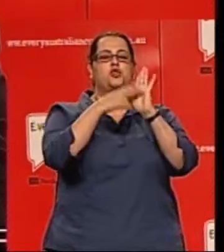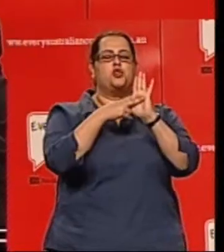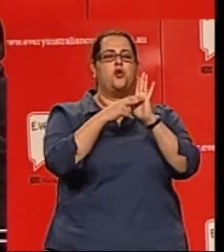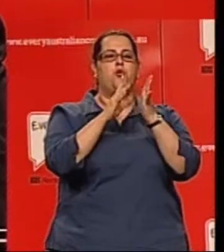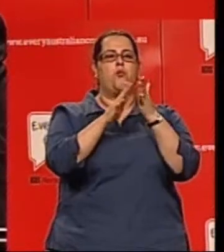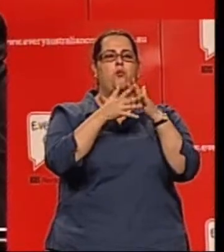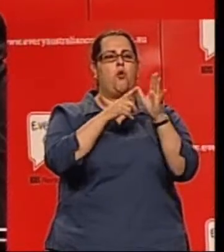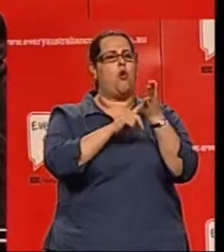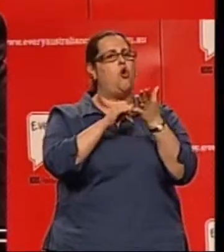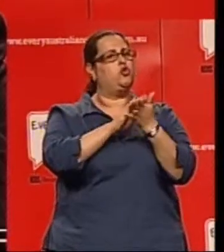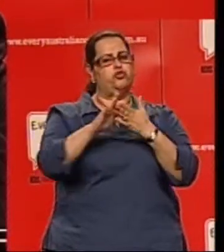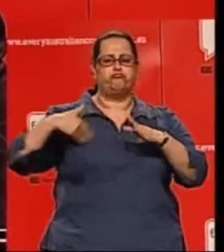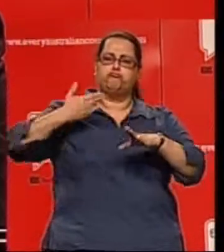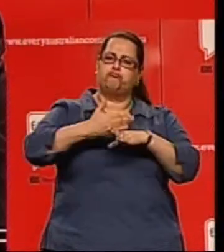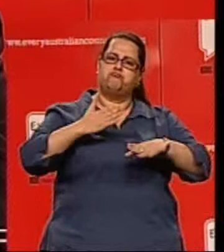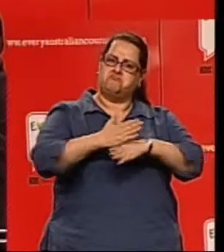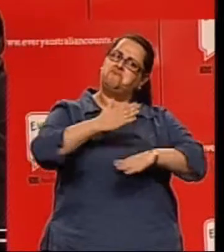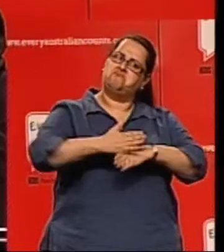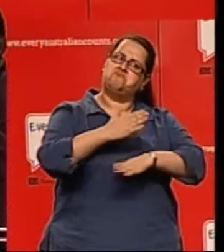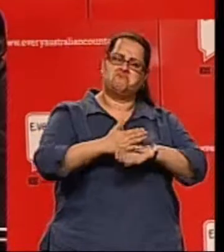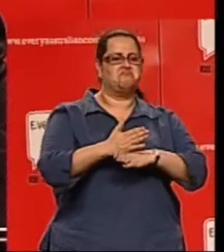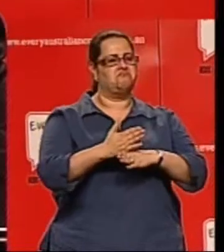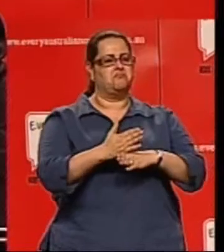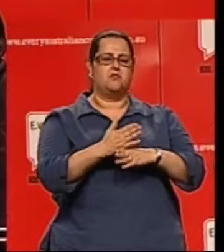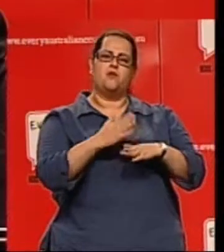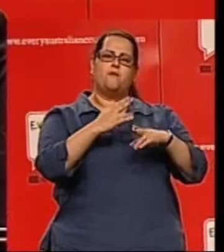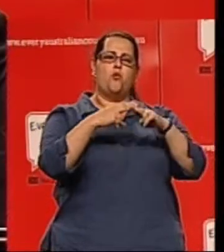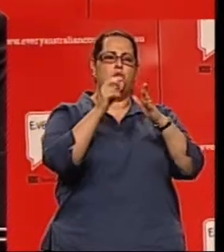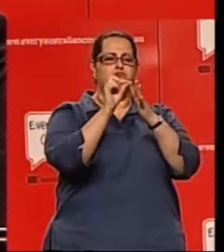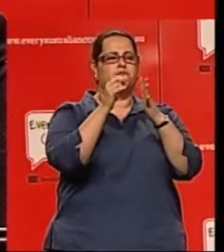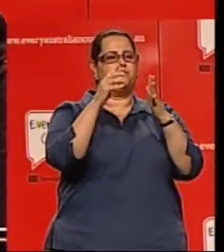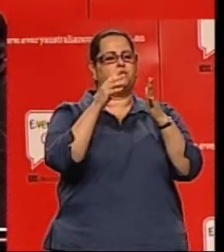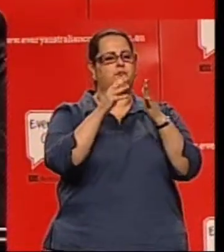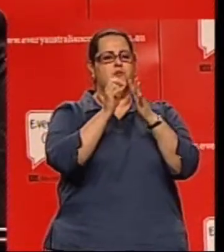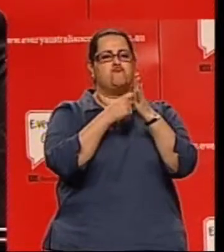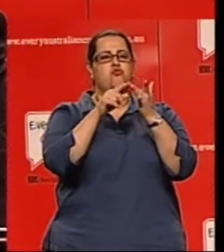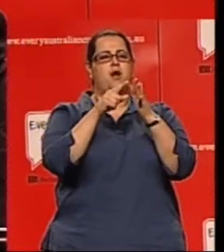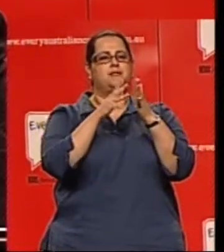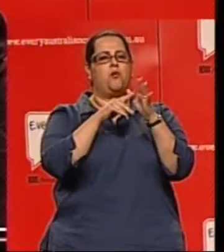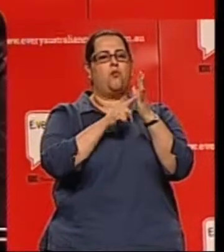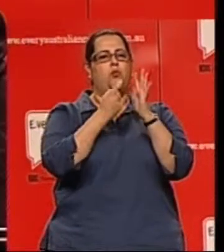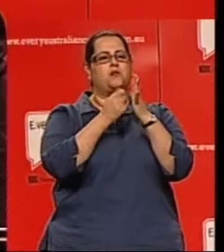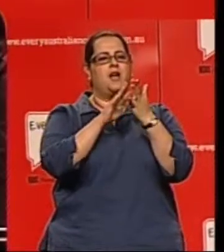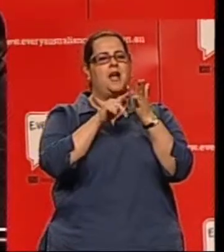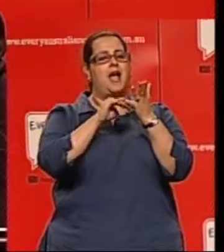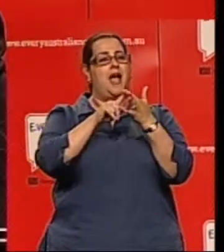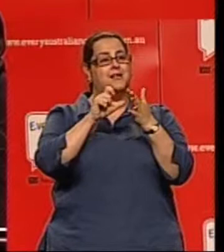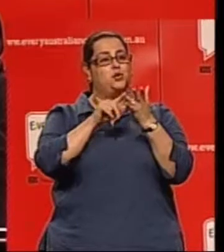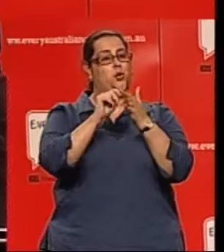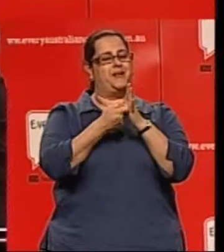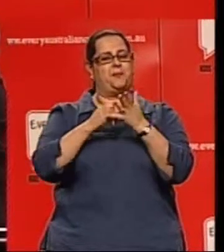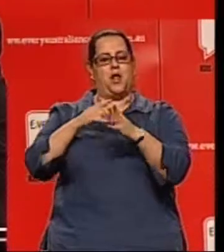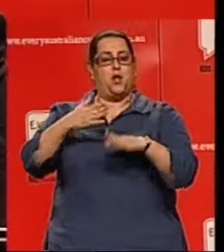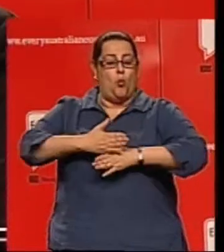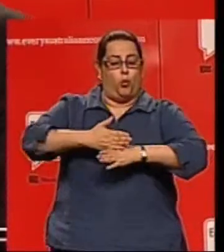a distinguished career running an advisory practice at PricewaterhouseCoopers. Put all that on hold, and he put all that on